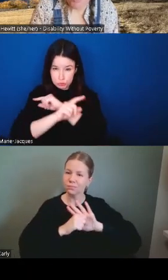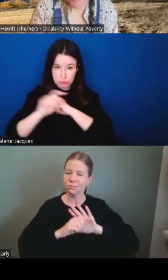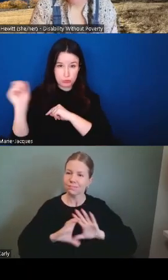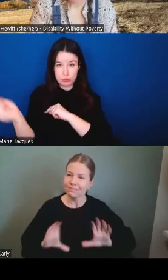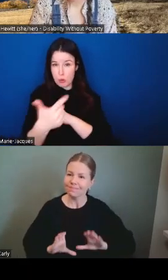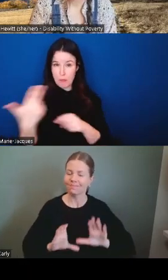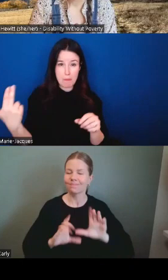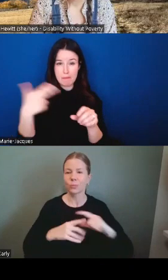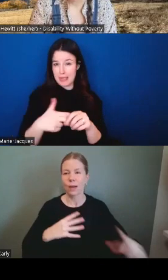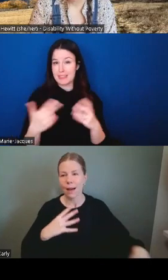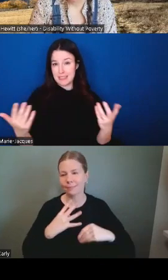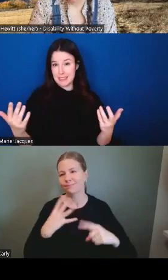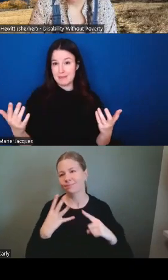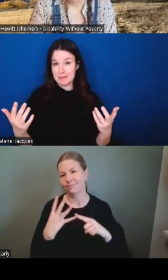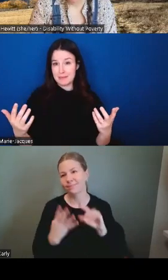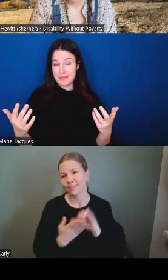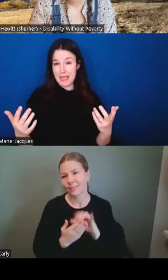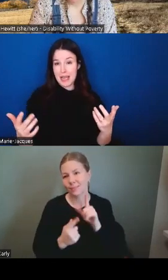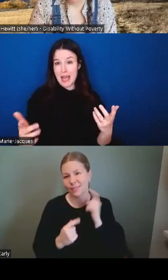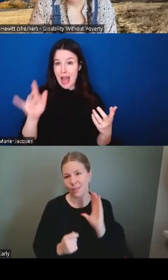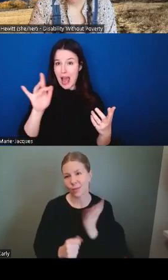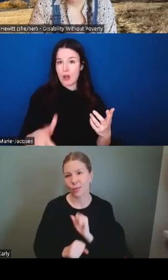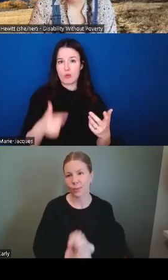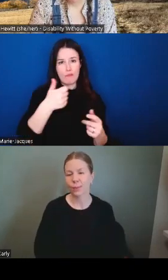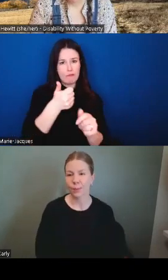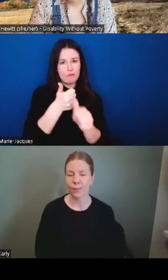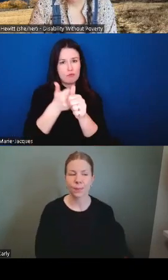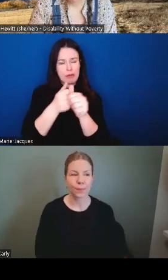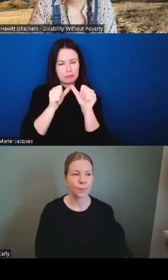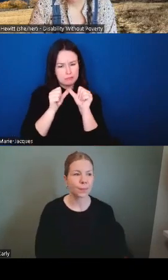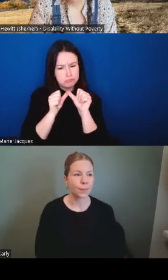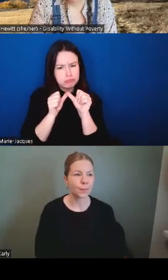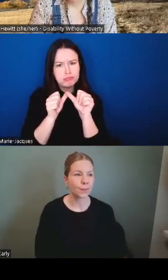so um